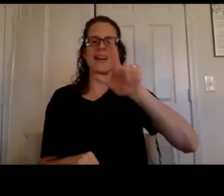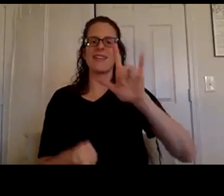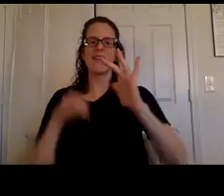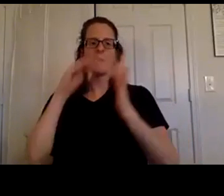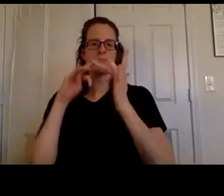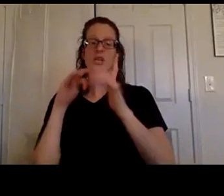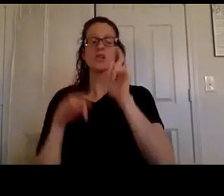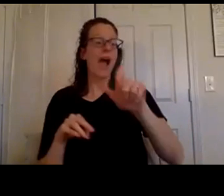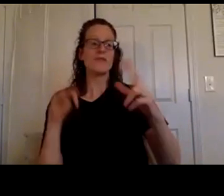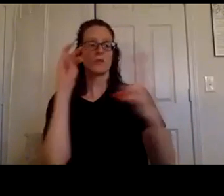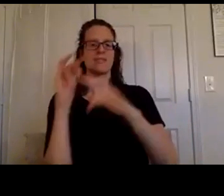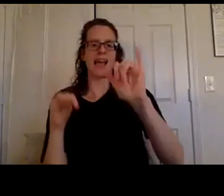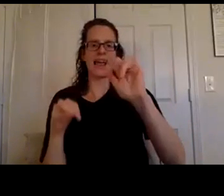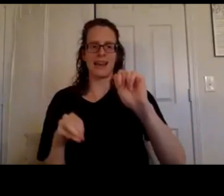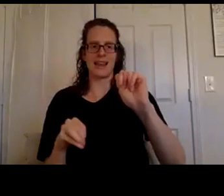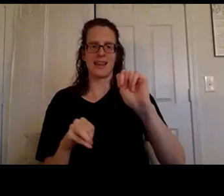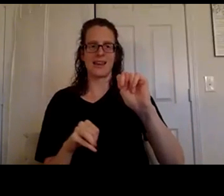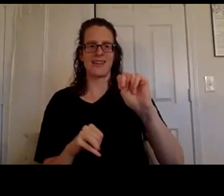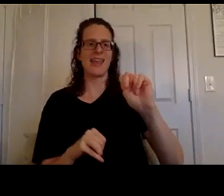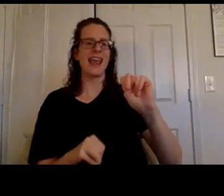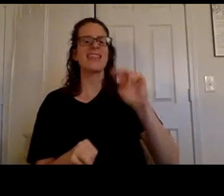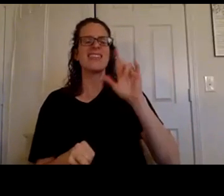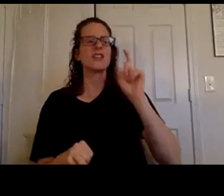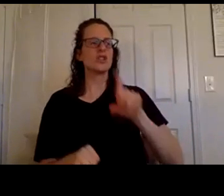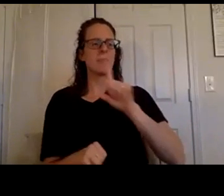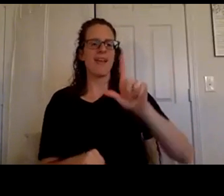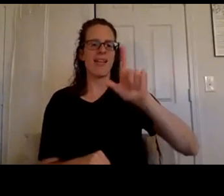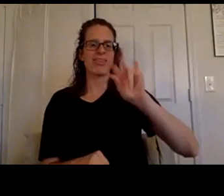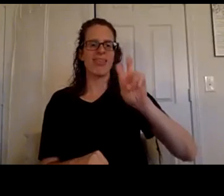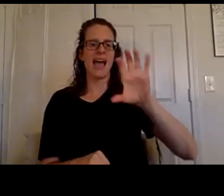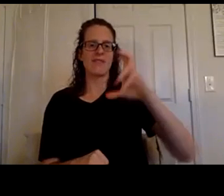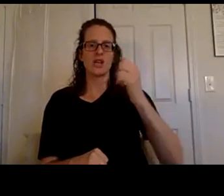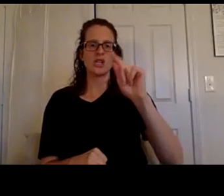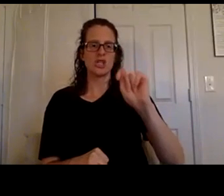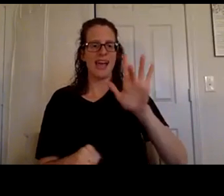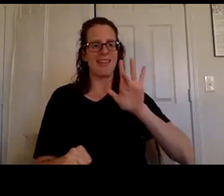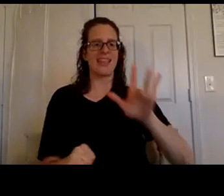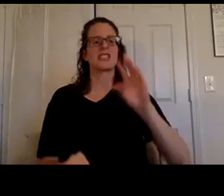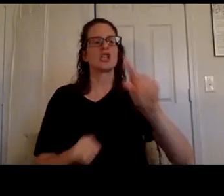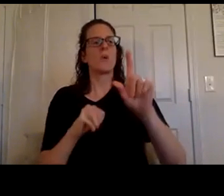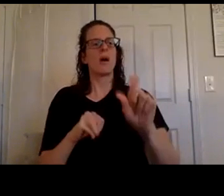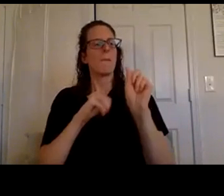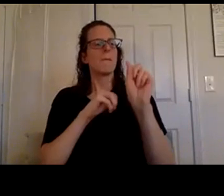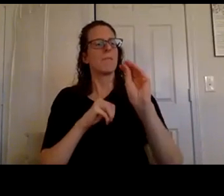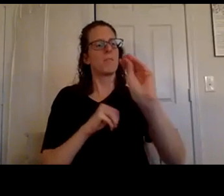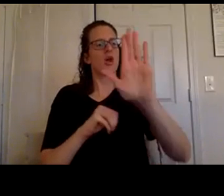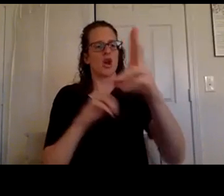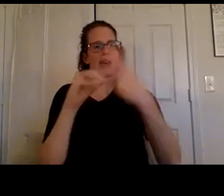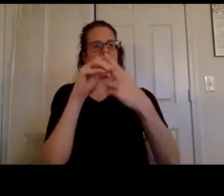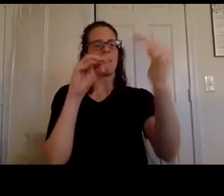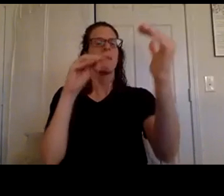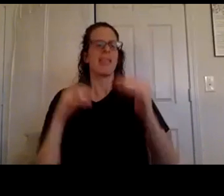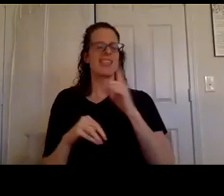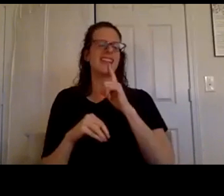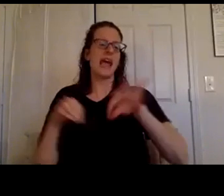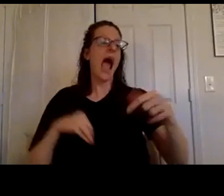sign in and there's a live chat link and she'll do that and put her name in and then just tell them that she would like to